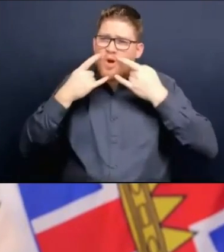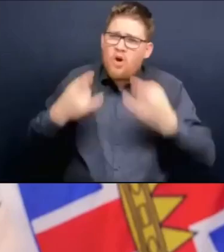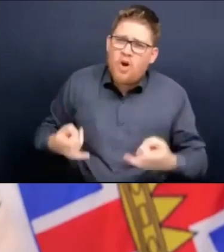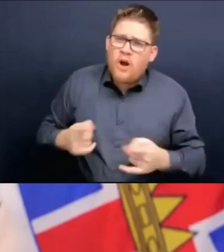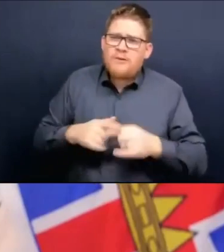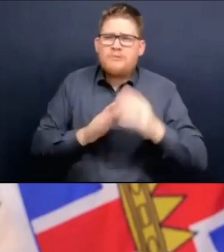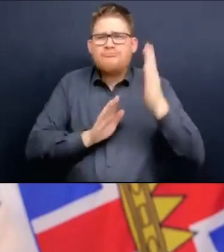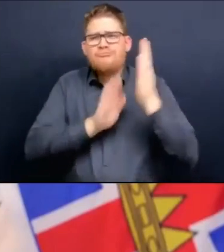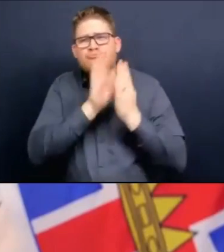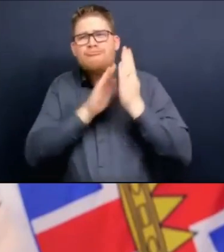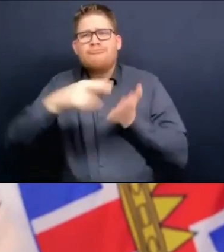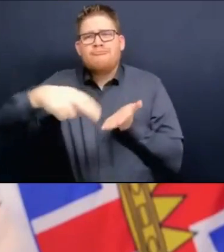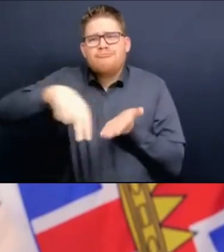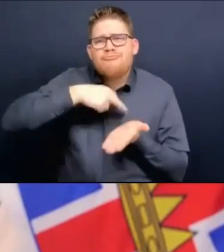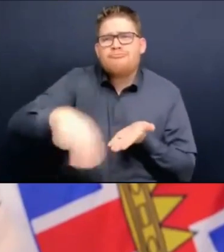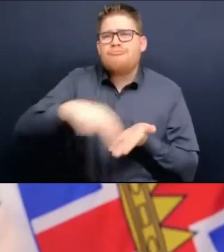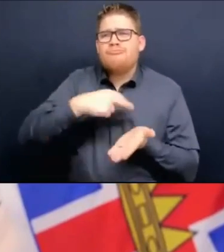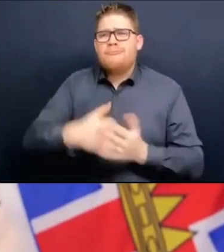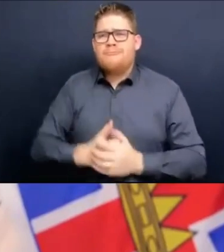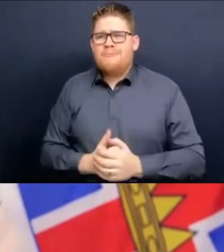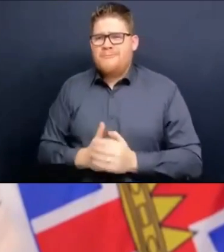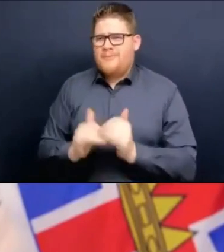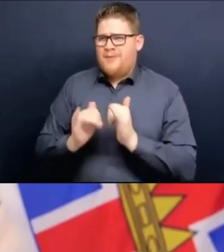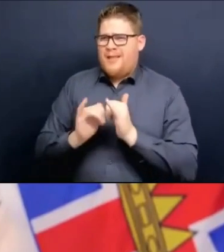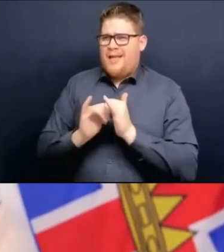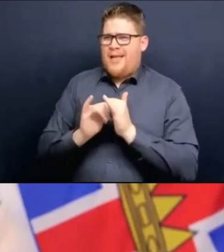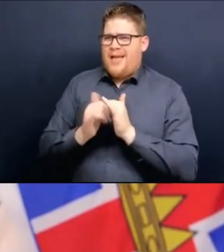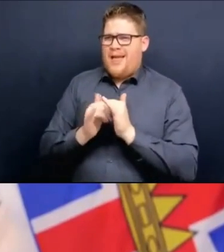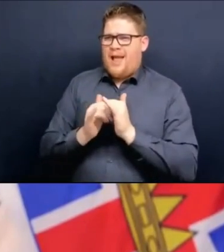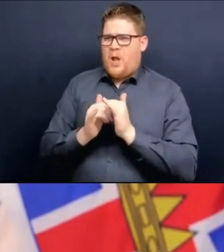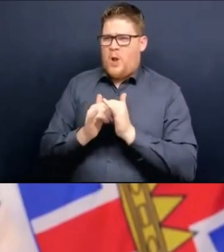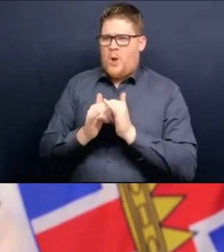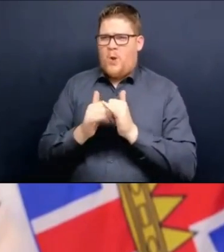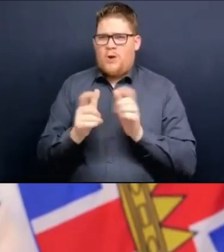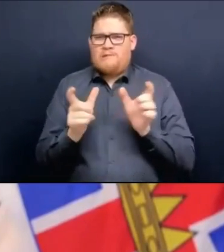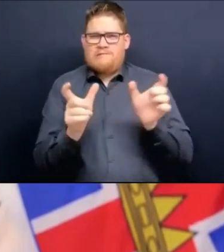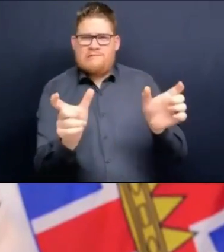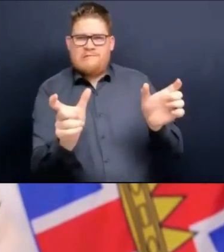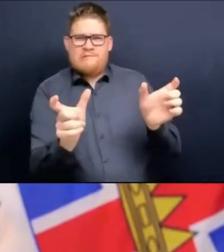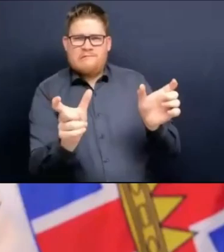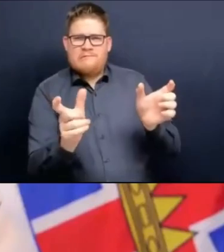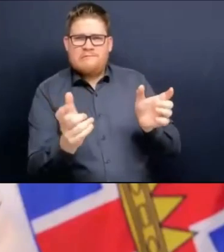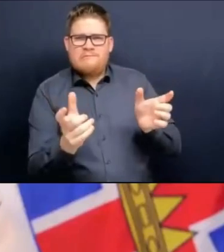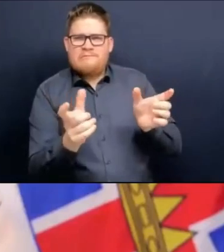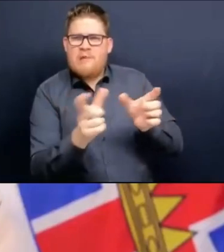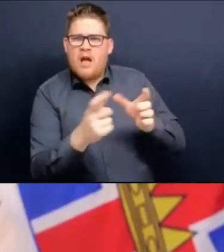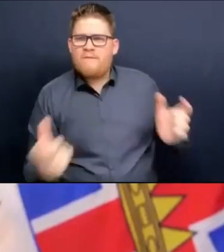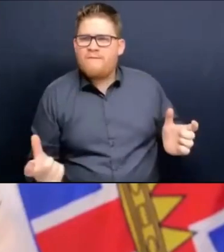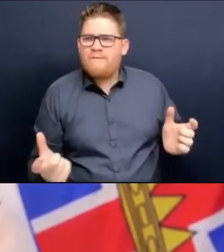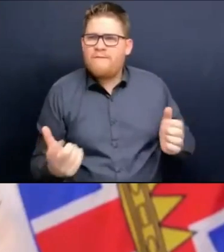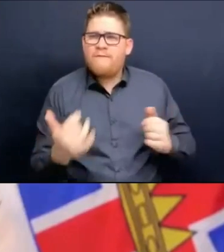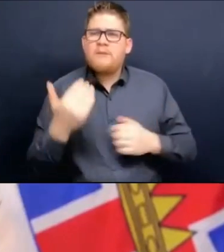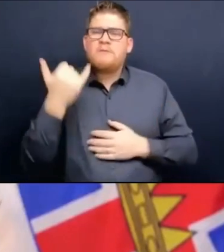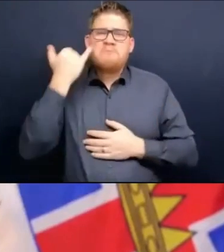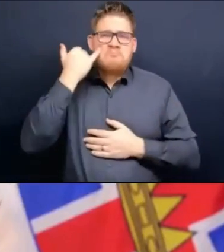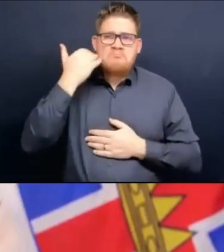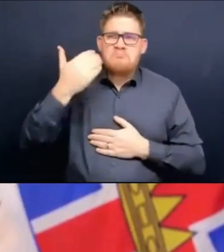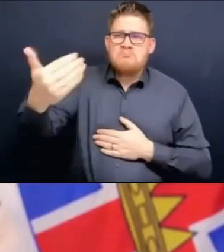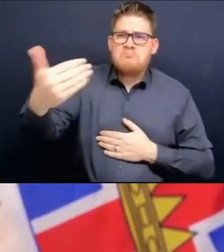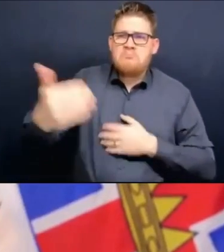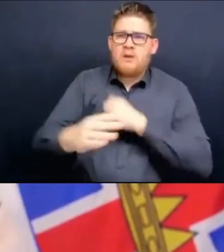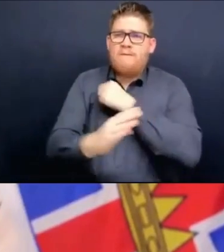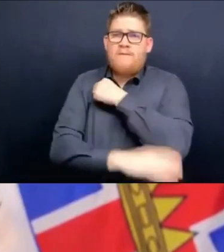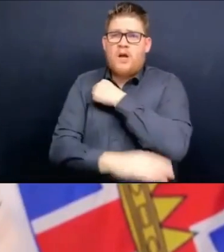Dr. Henry, as you have alluded to in the past? Could we see these restrictions come back as respiratory season comes back next fall?